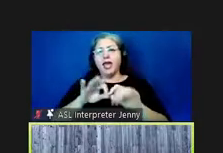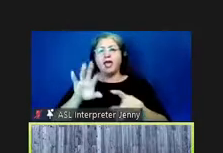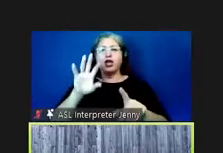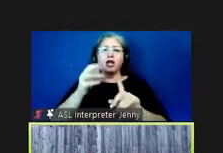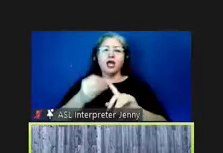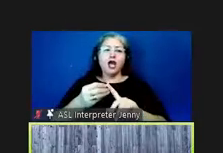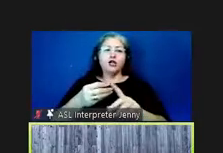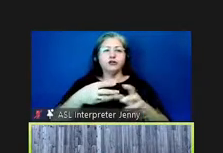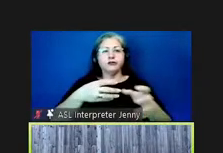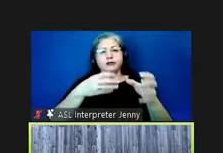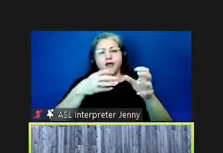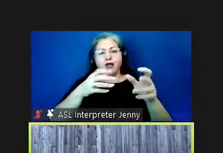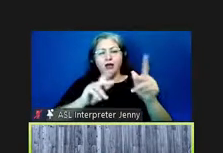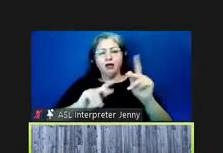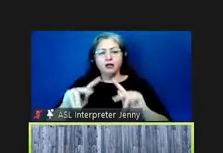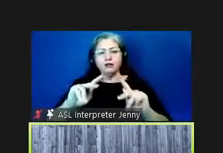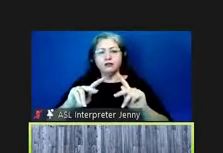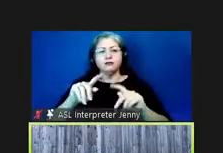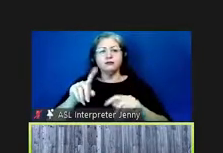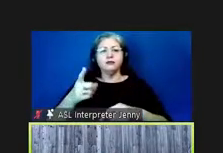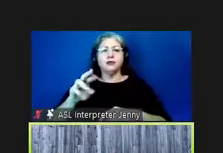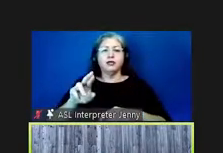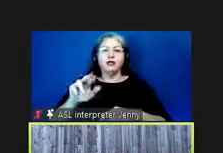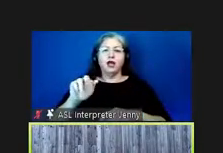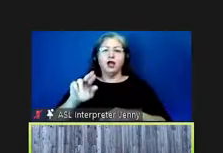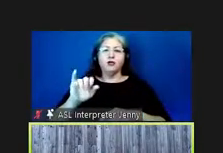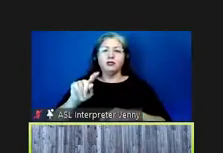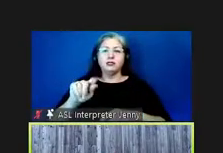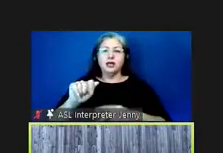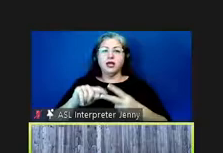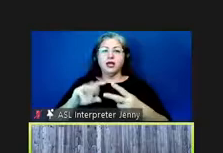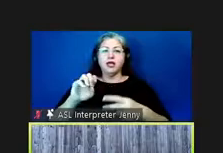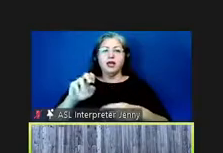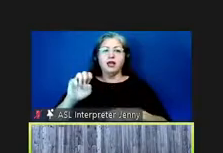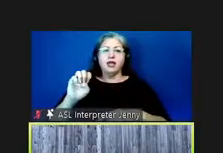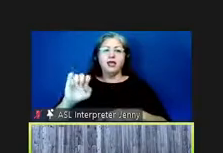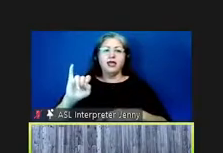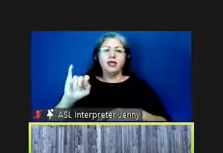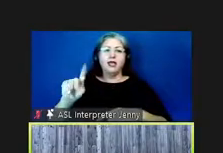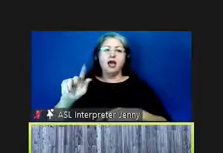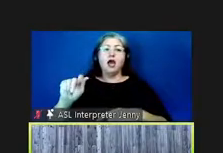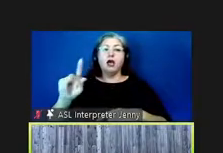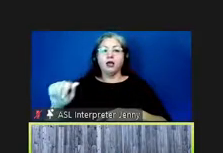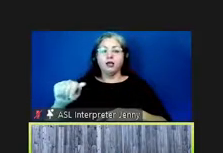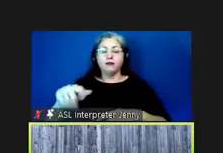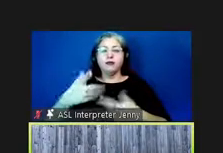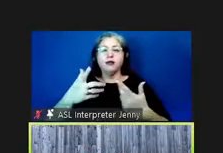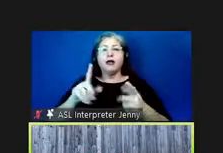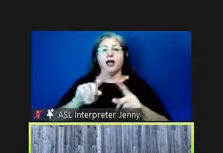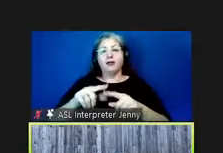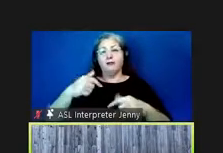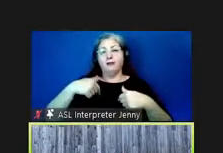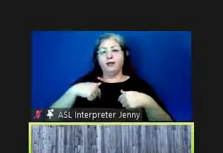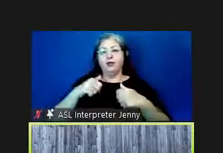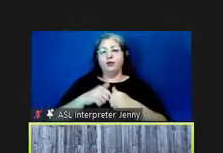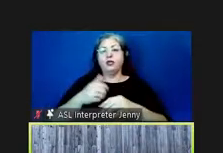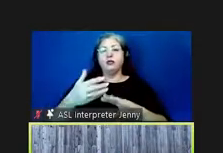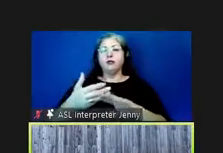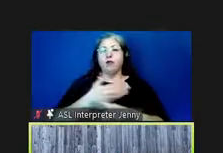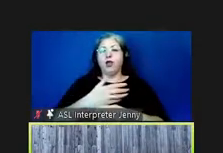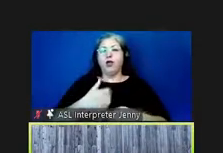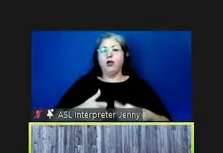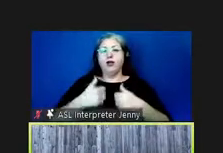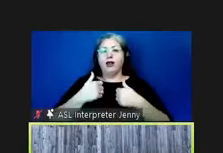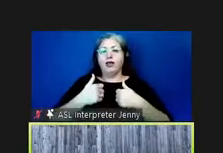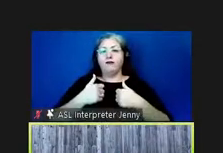knowledge keepers dr arista and ika aka and then of course there's me with a prior life as